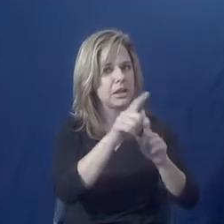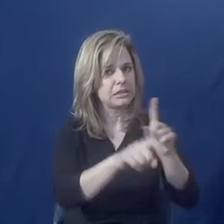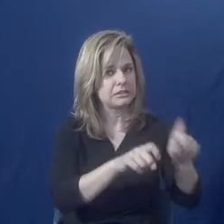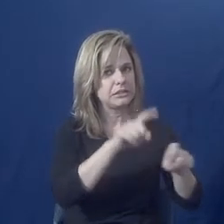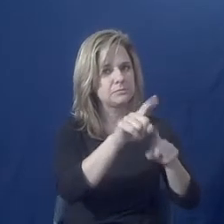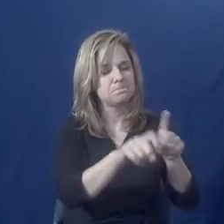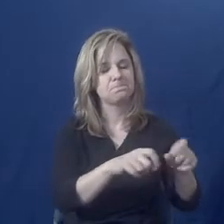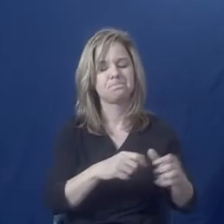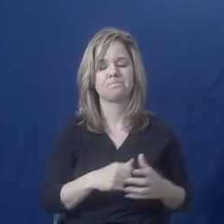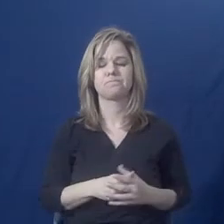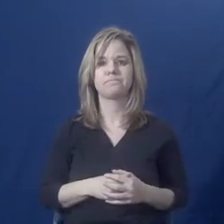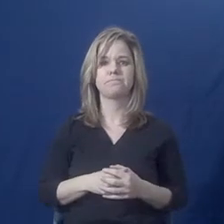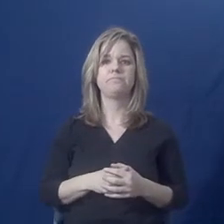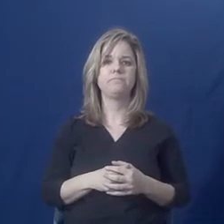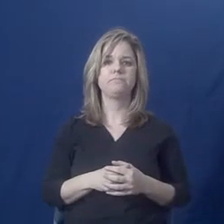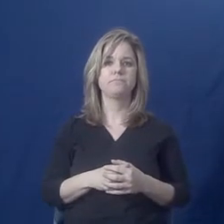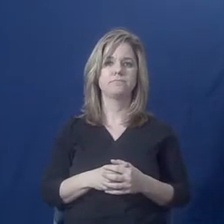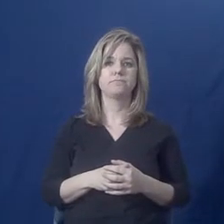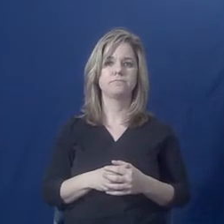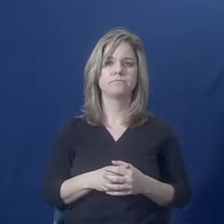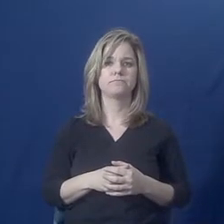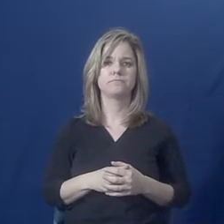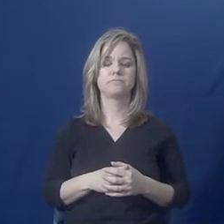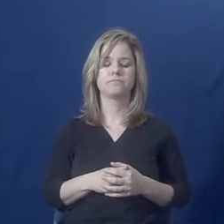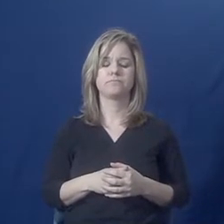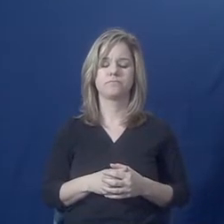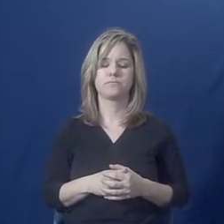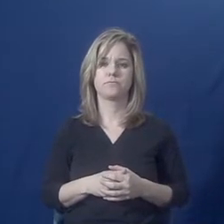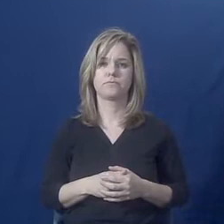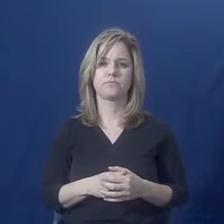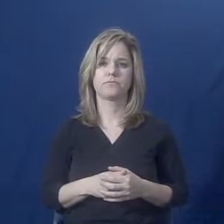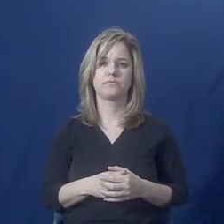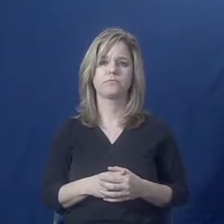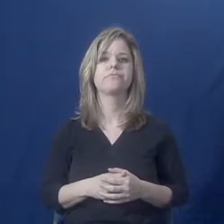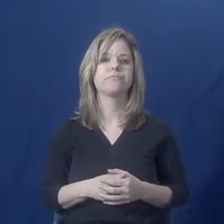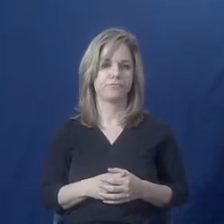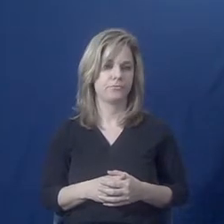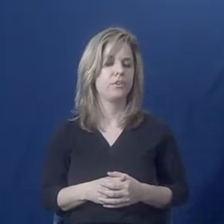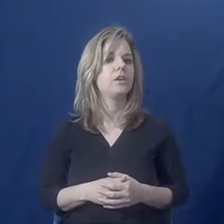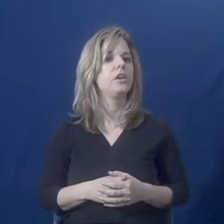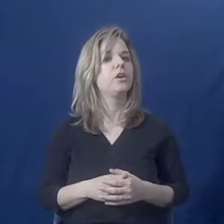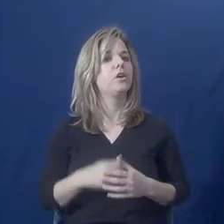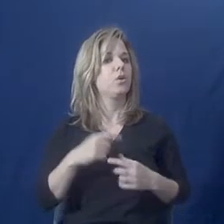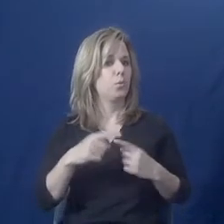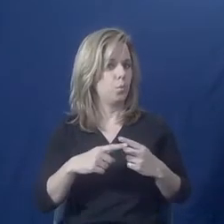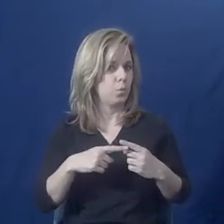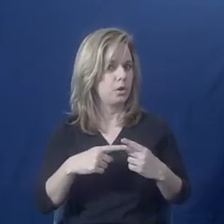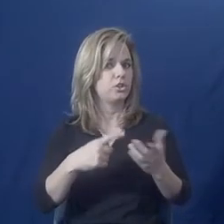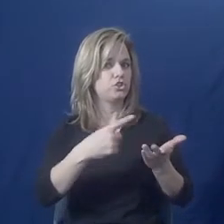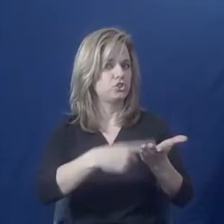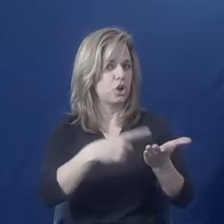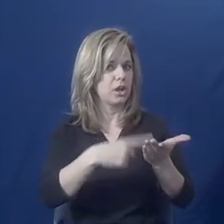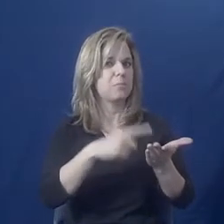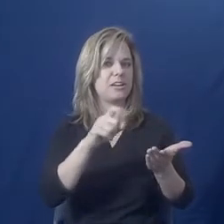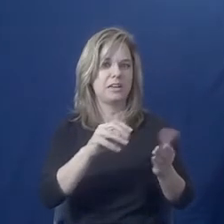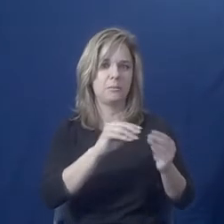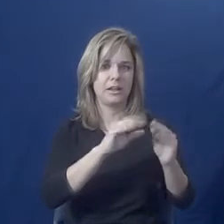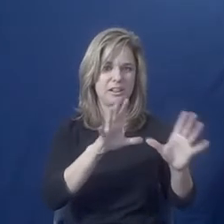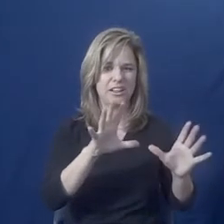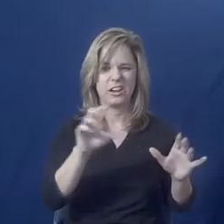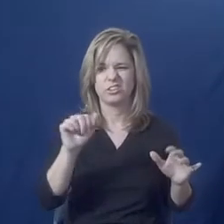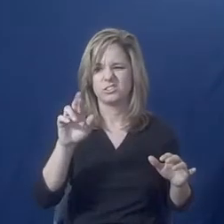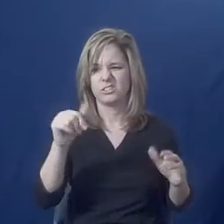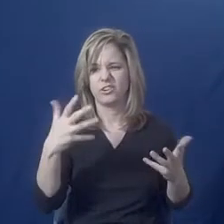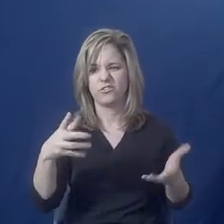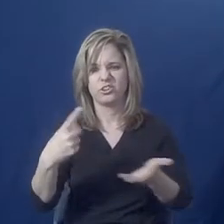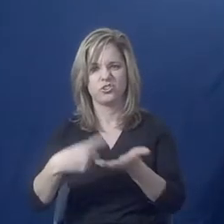Presenting information in a clear manner is always important. Sarah talked about that. Again, that kind of leads into not making any assumptions